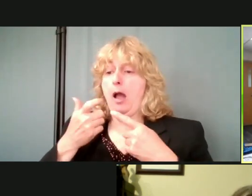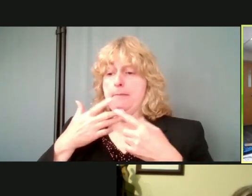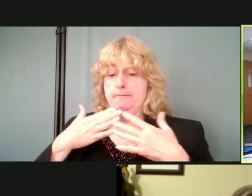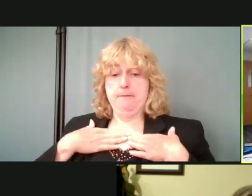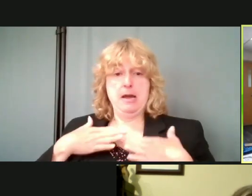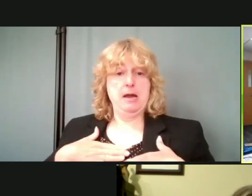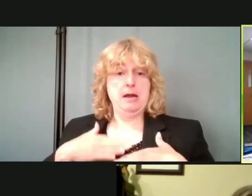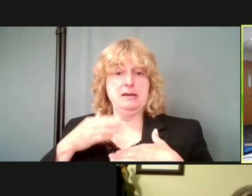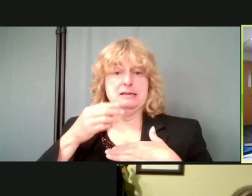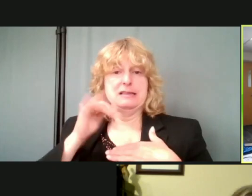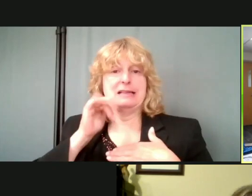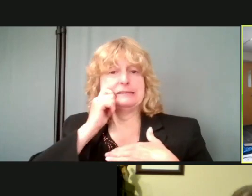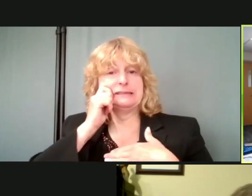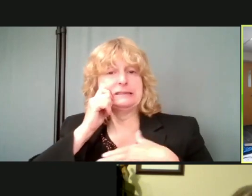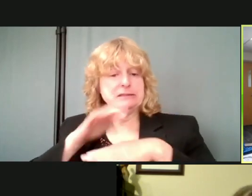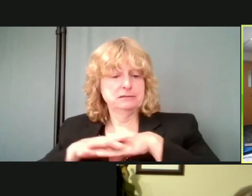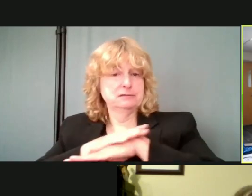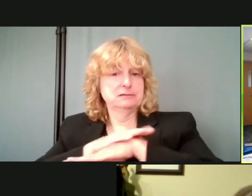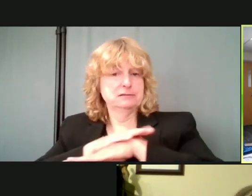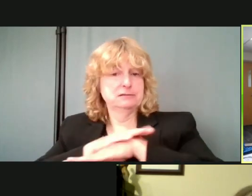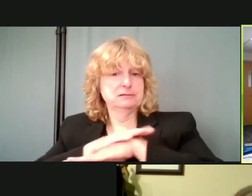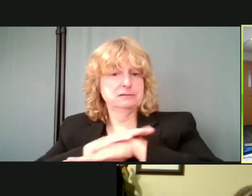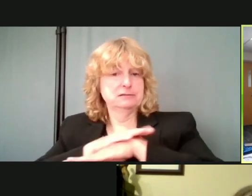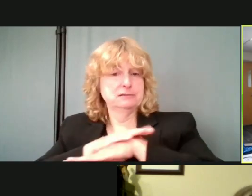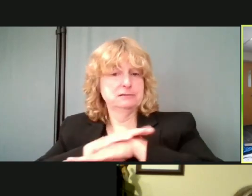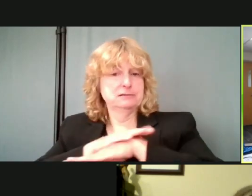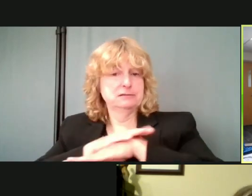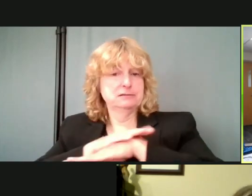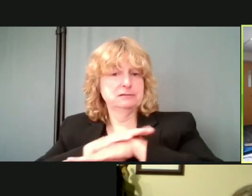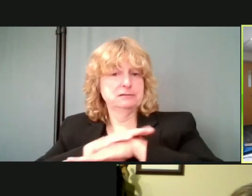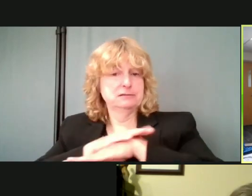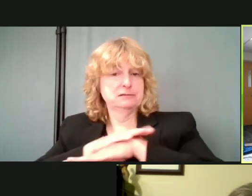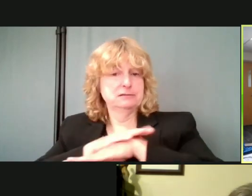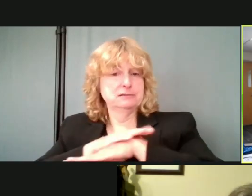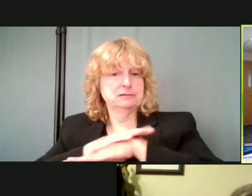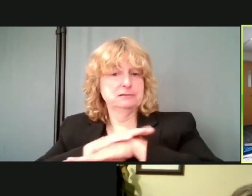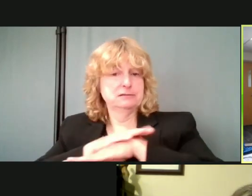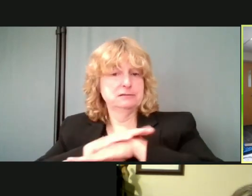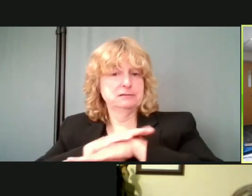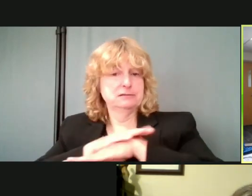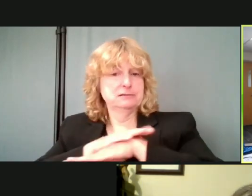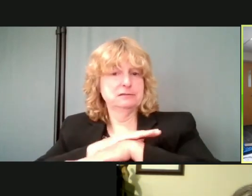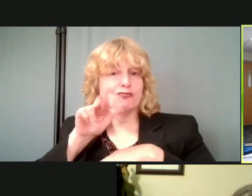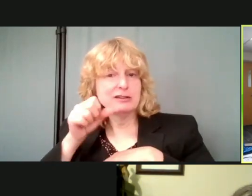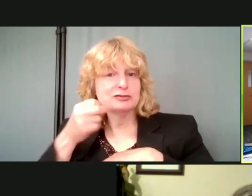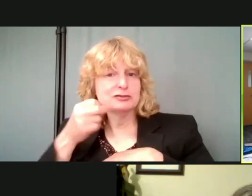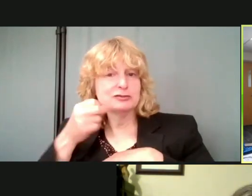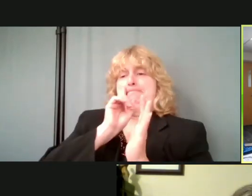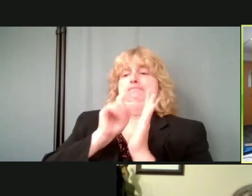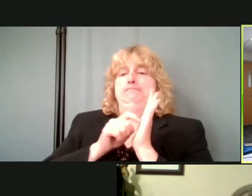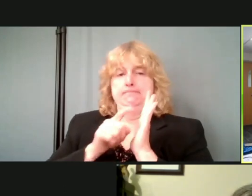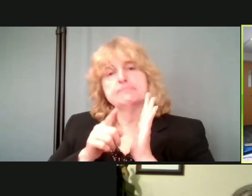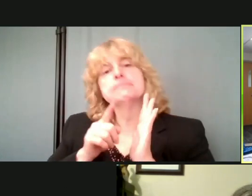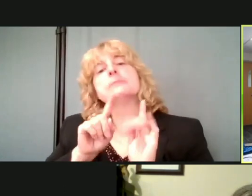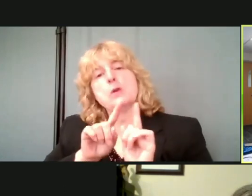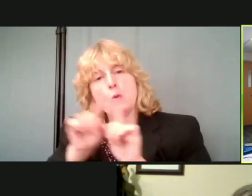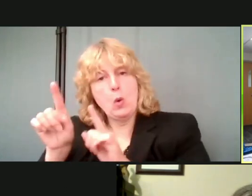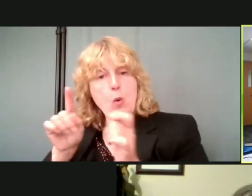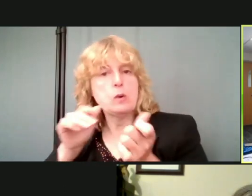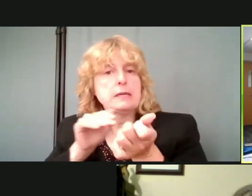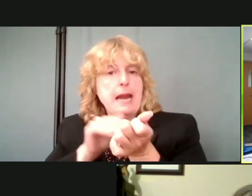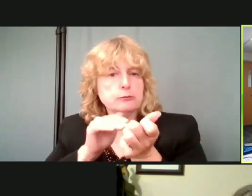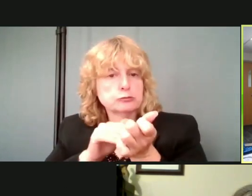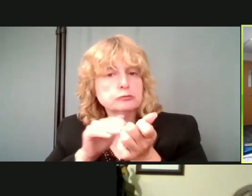to, uh, go to your doctor and, and look into that to see what, what it could be. And that may be, um, you know, in, in these